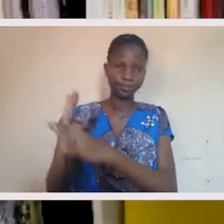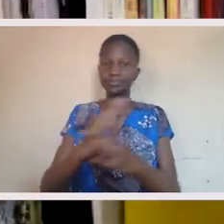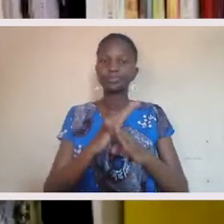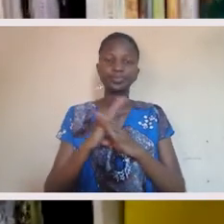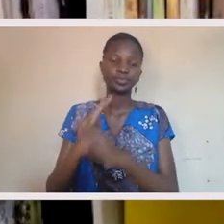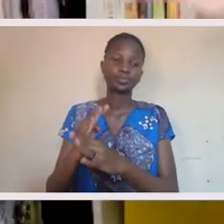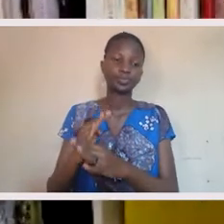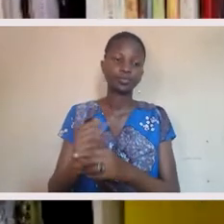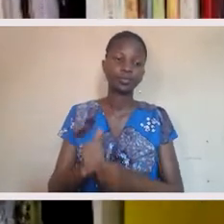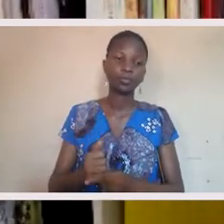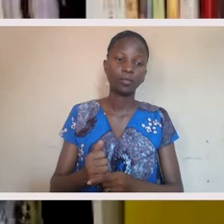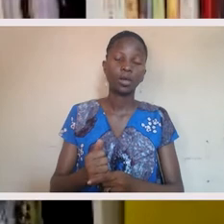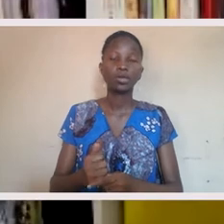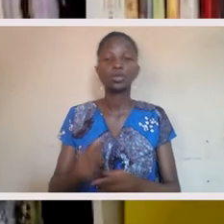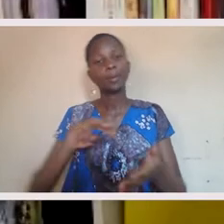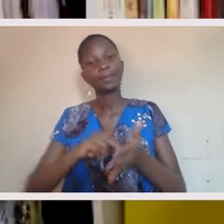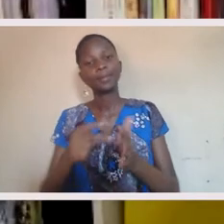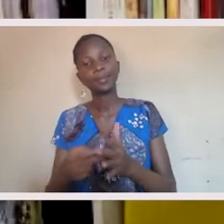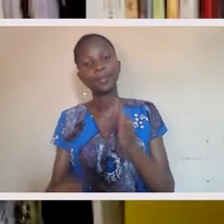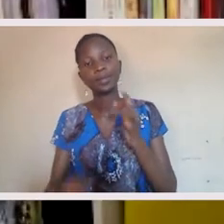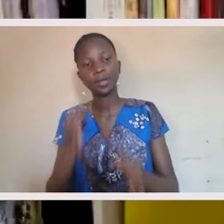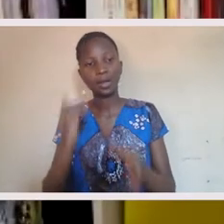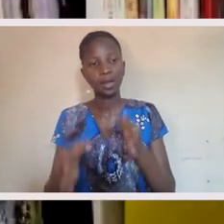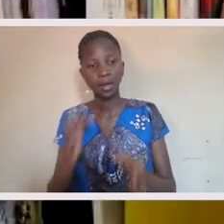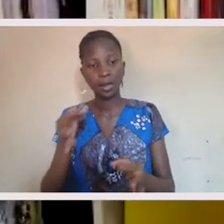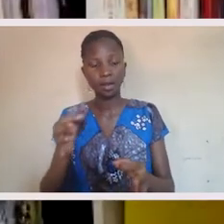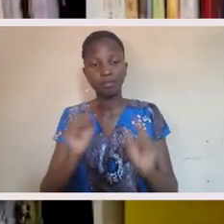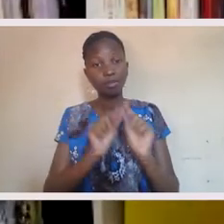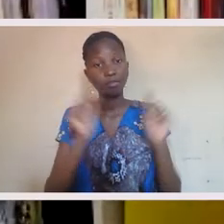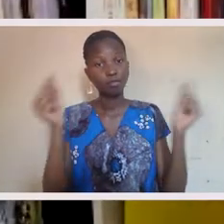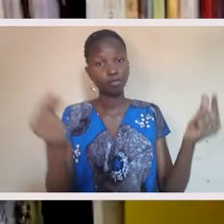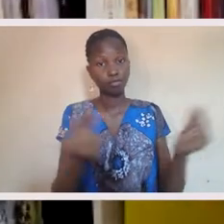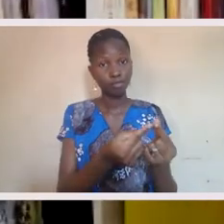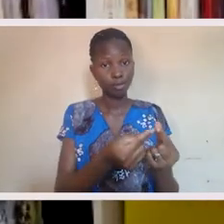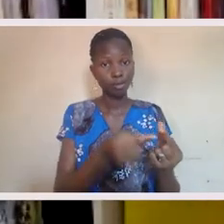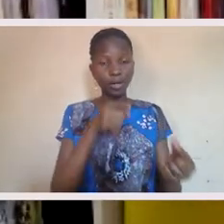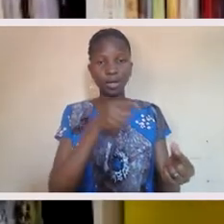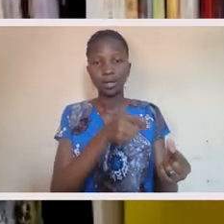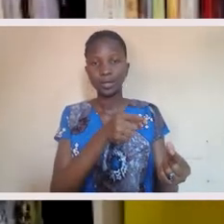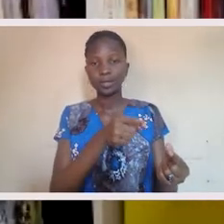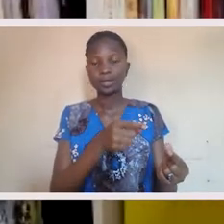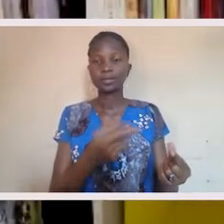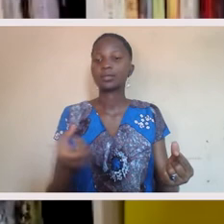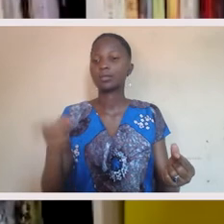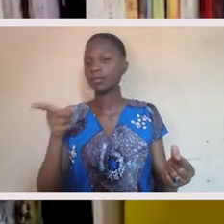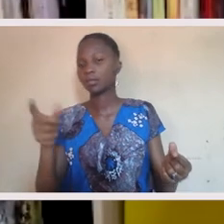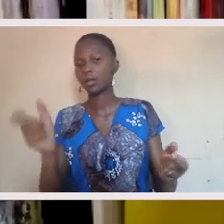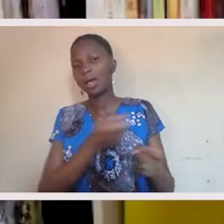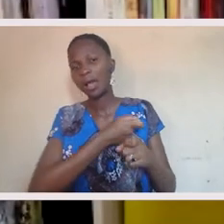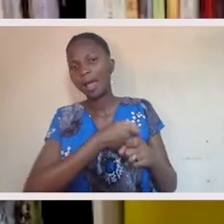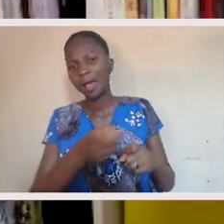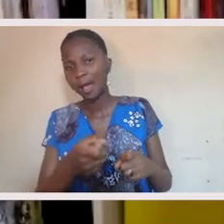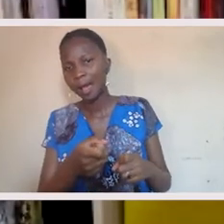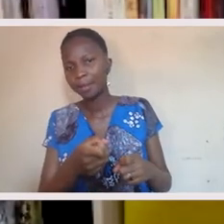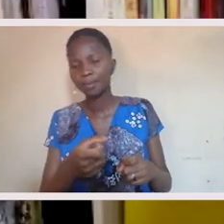I say that to say that sometimes in the tension of something, especially if it's a group, the group impacted by the harm,